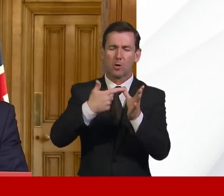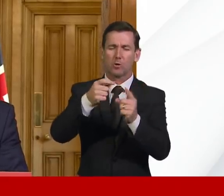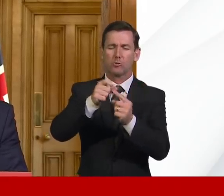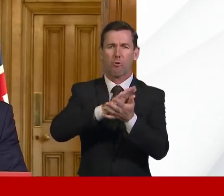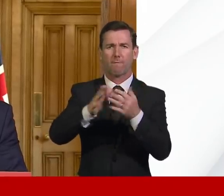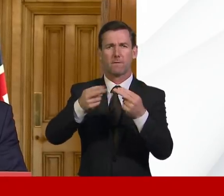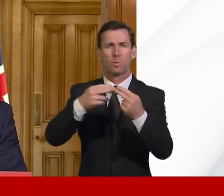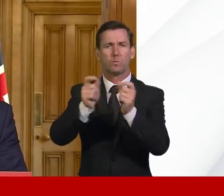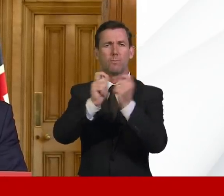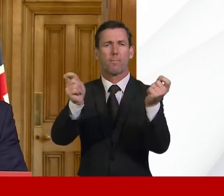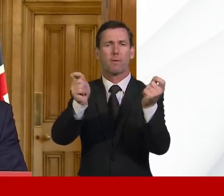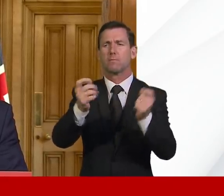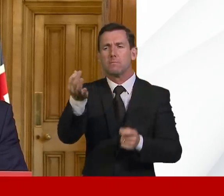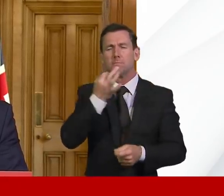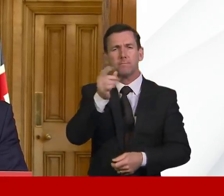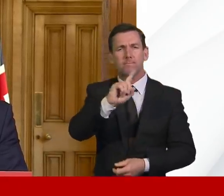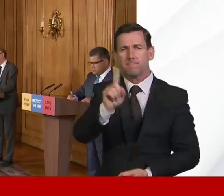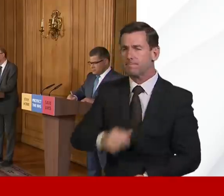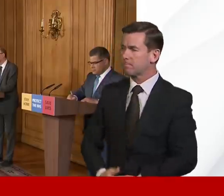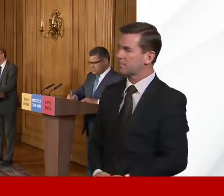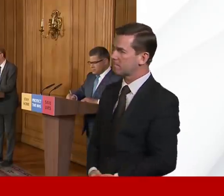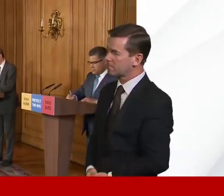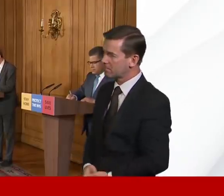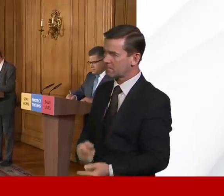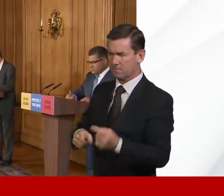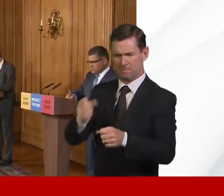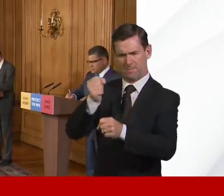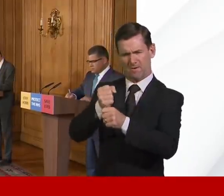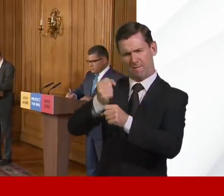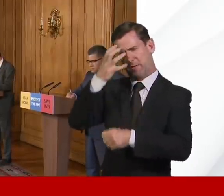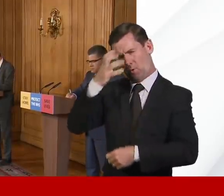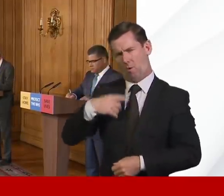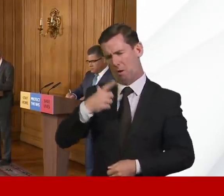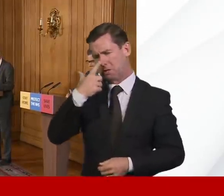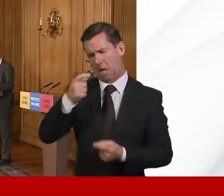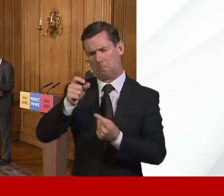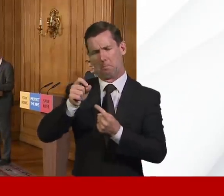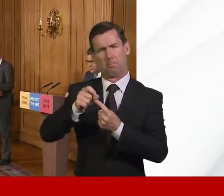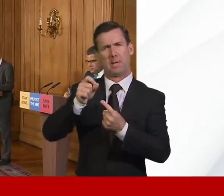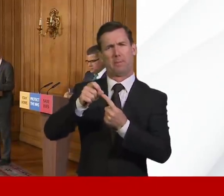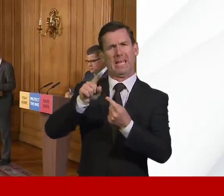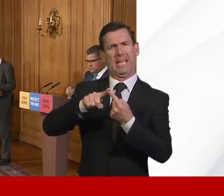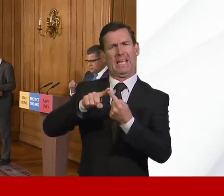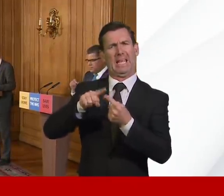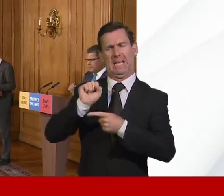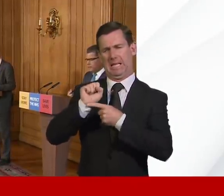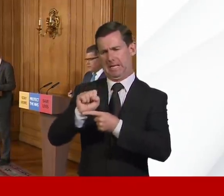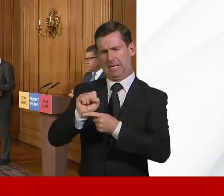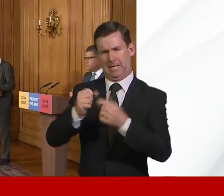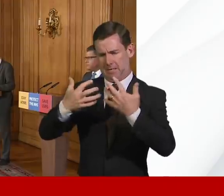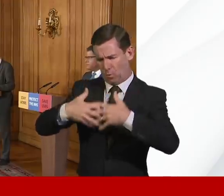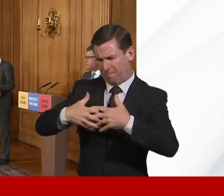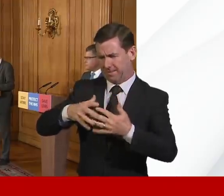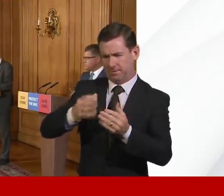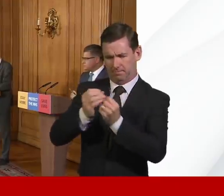hospitals now getting the quantities of protective equipment that they need. Can you guarantee that all hospitals will get the same level of PPE, like the